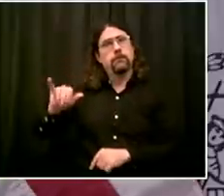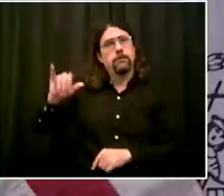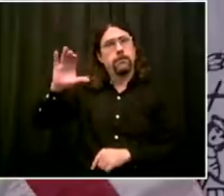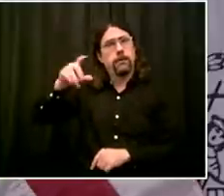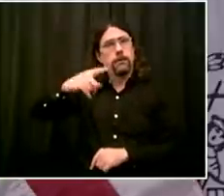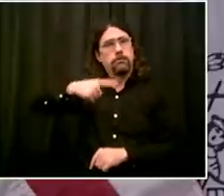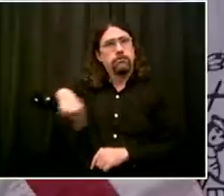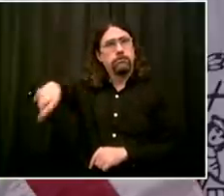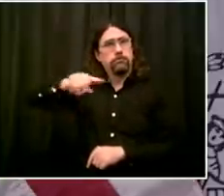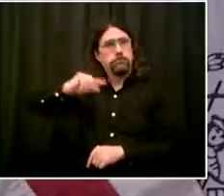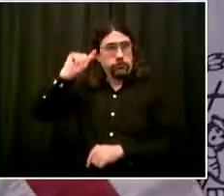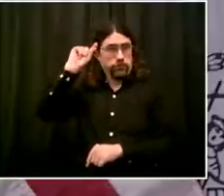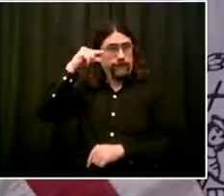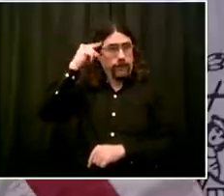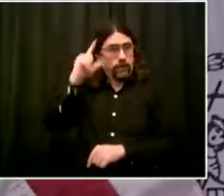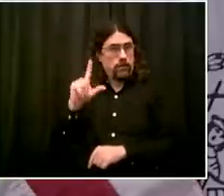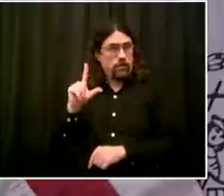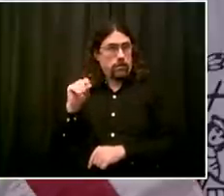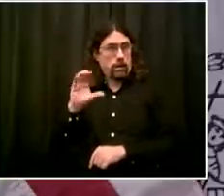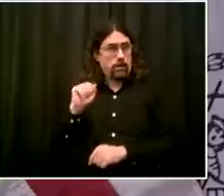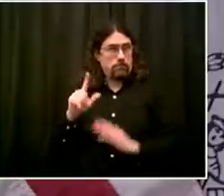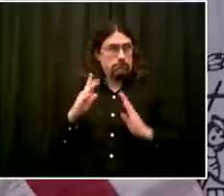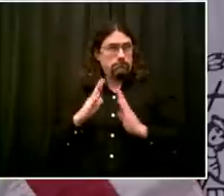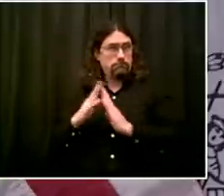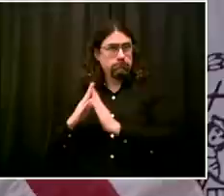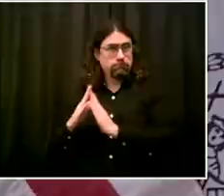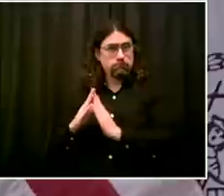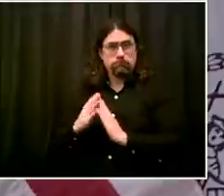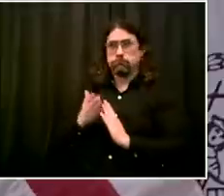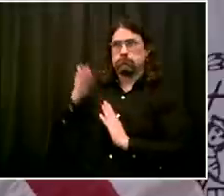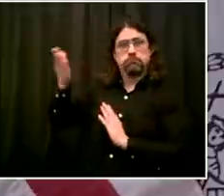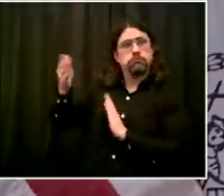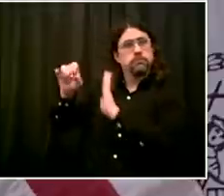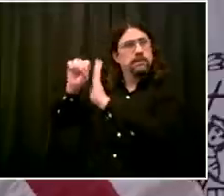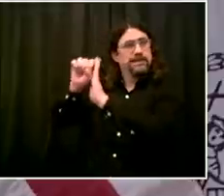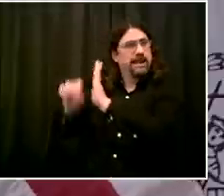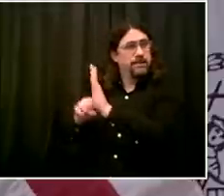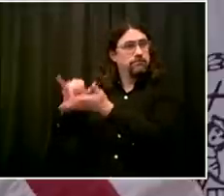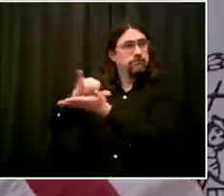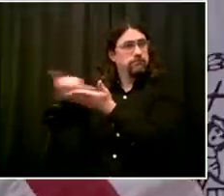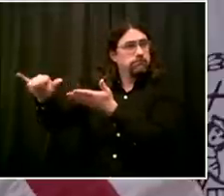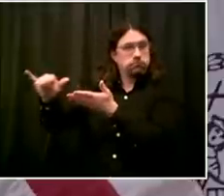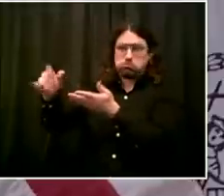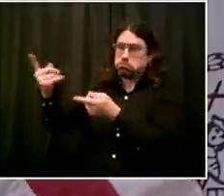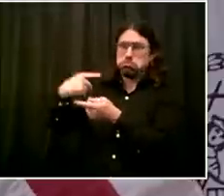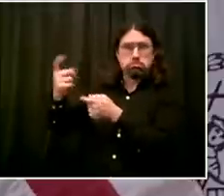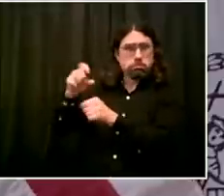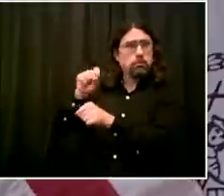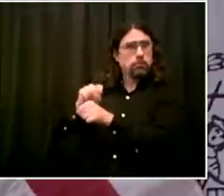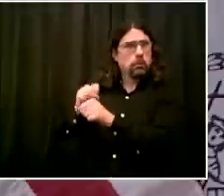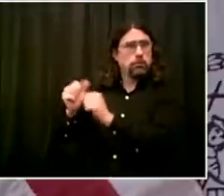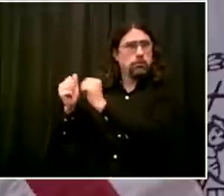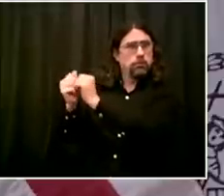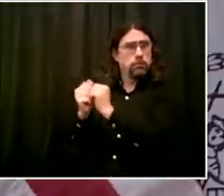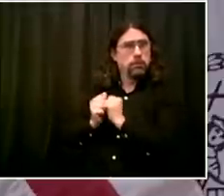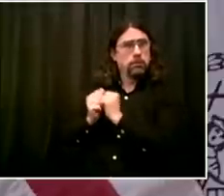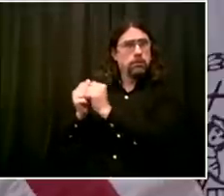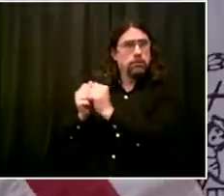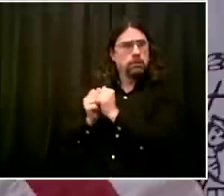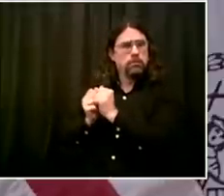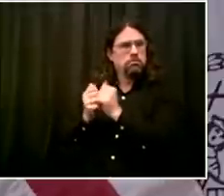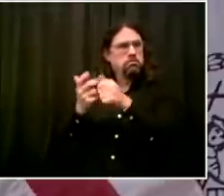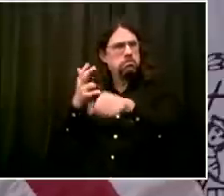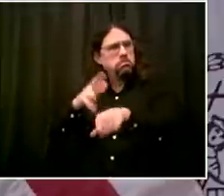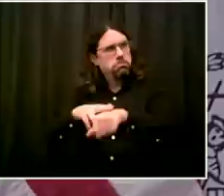We've worked them through, but overwhelmingly, you know, we not only does everyone communicate all the time, but there's overwhelmingly a sense